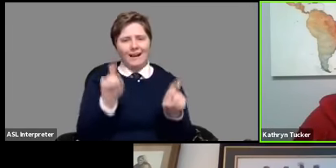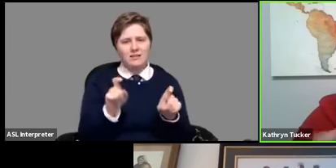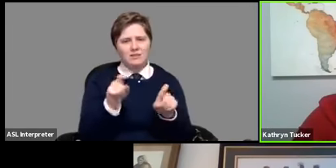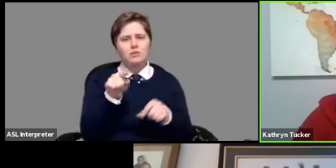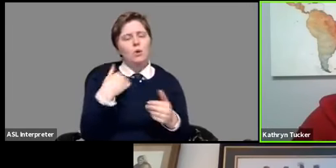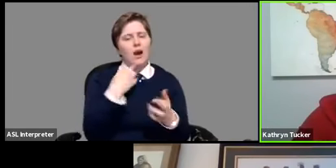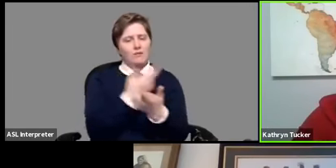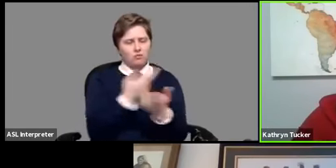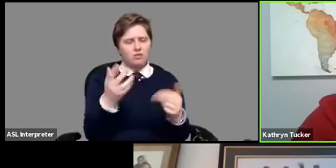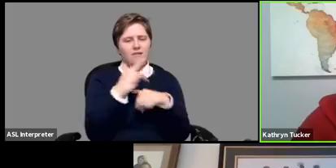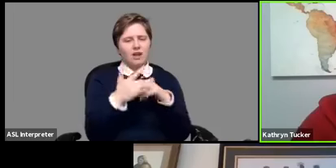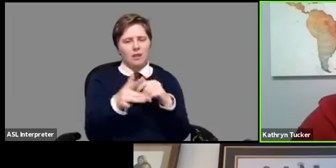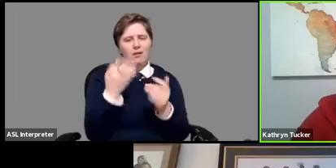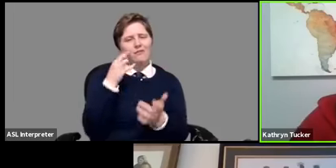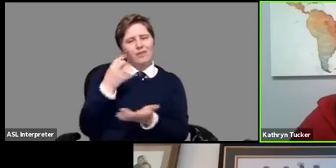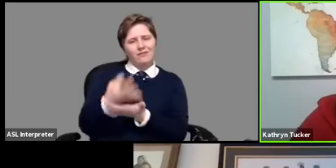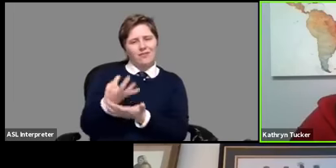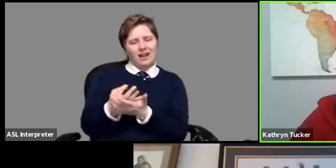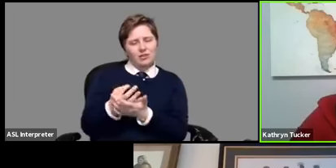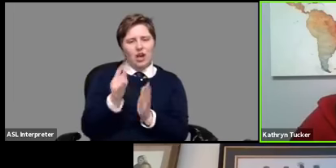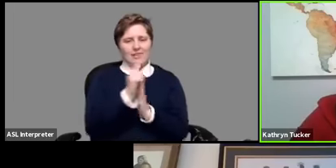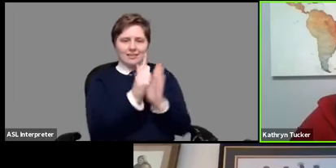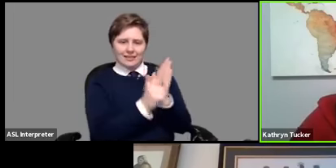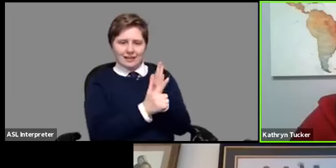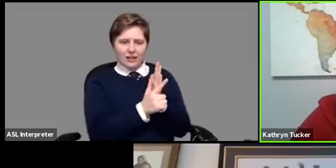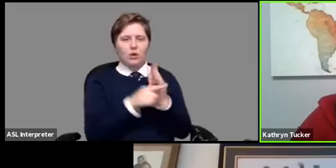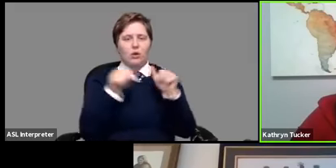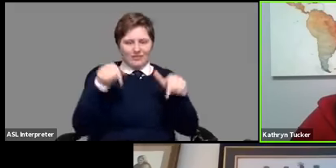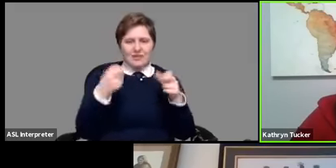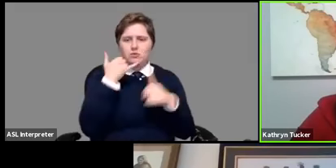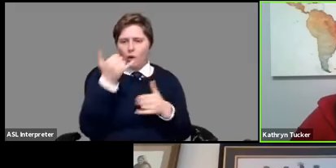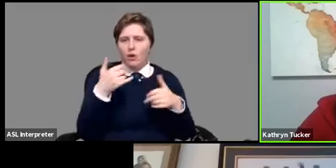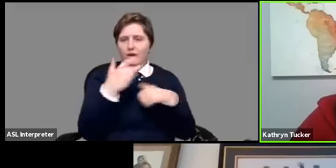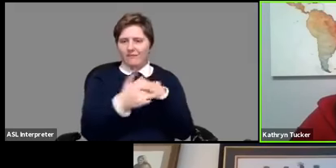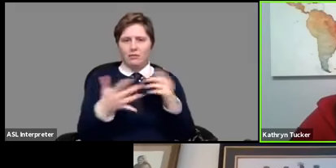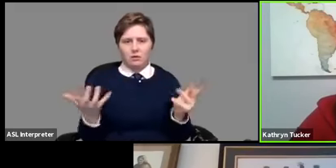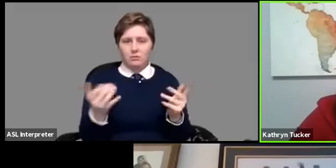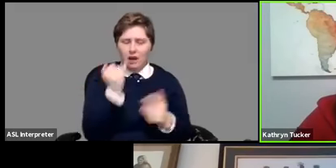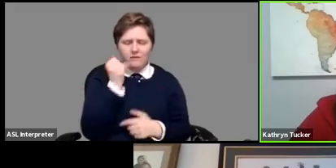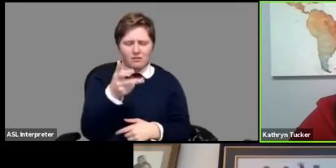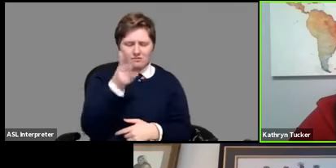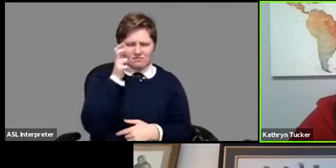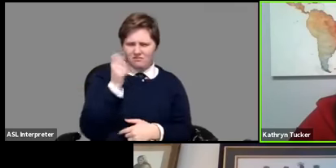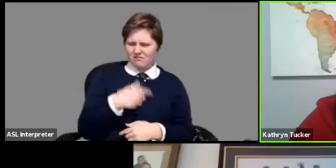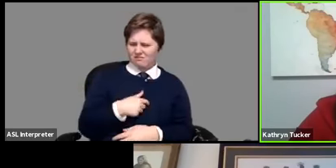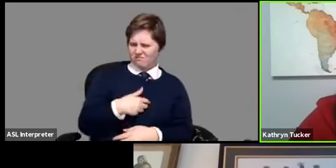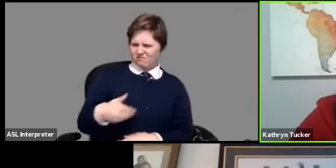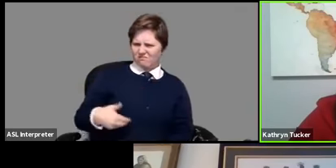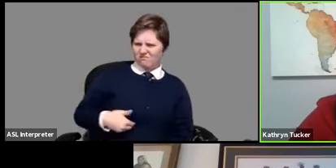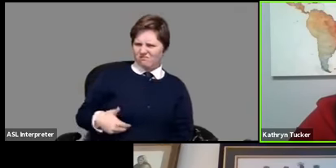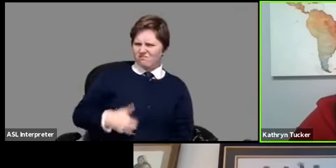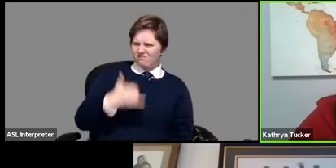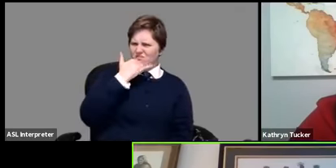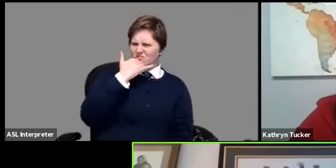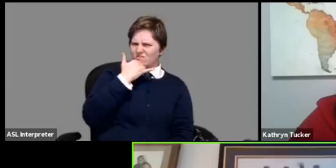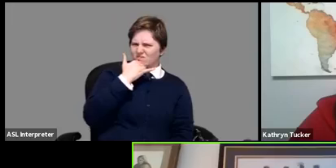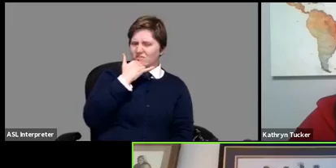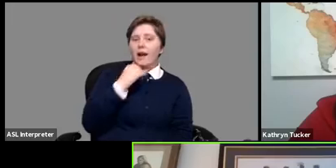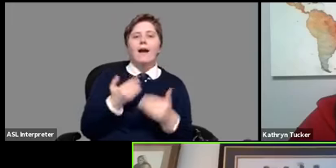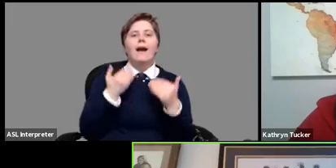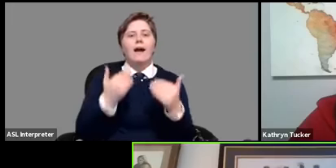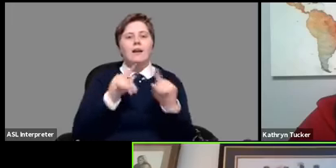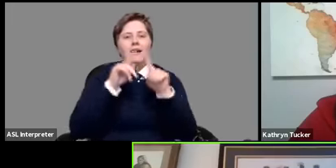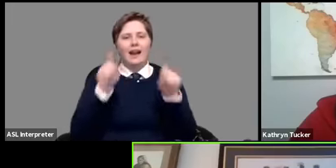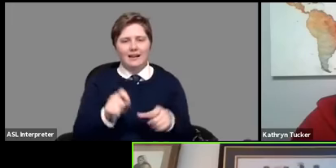um on the financial side and the legal side on the call today but if you hear it it doesn't sound right just ask just ask